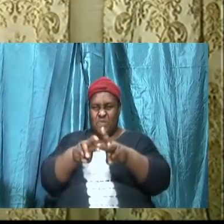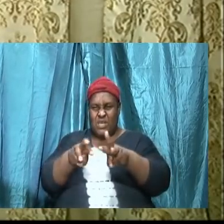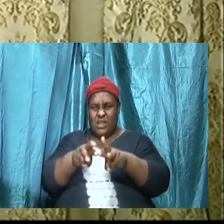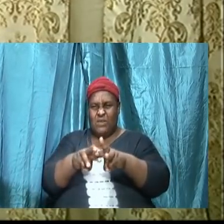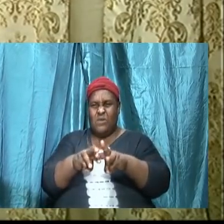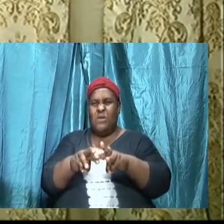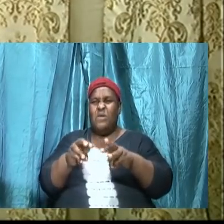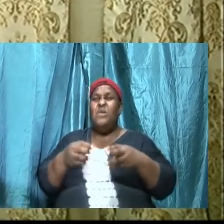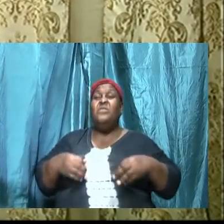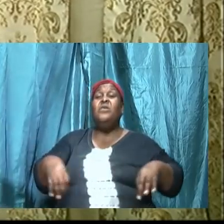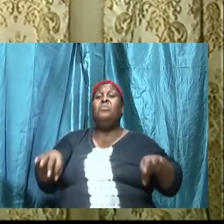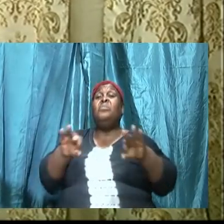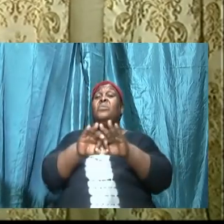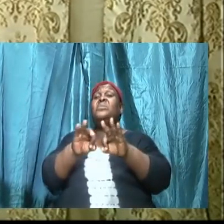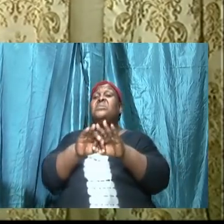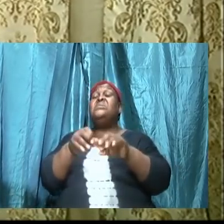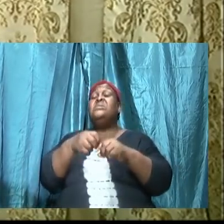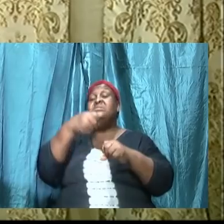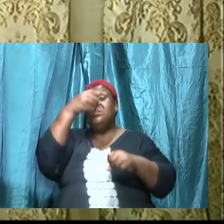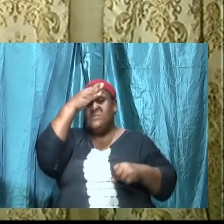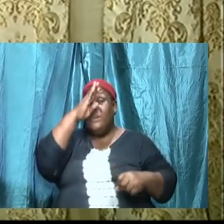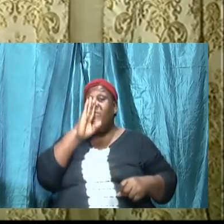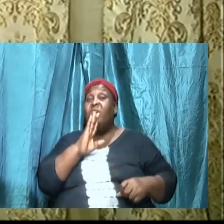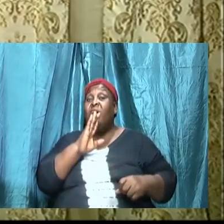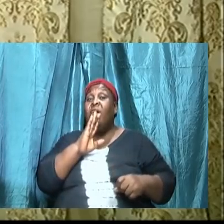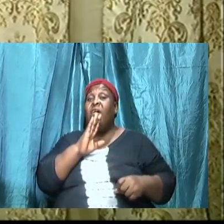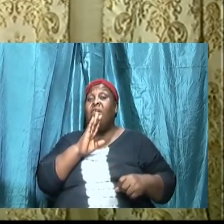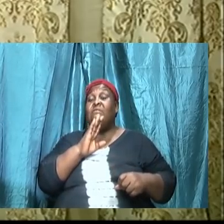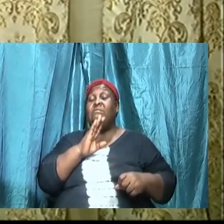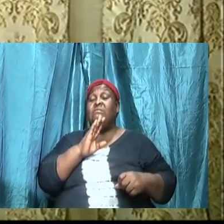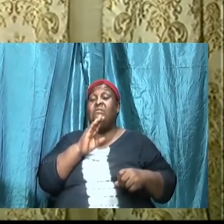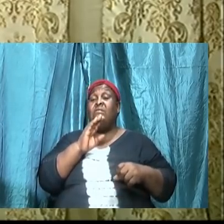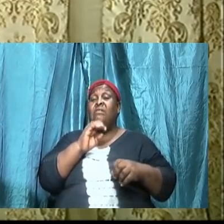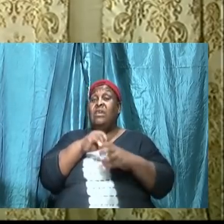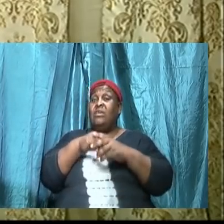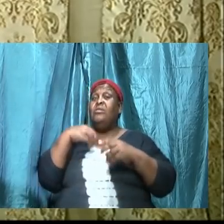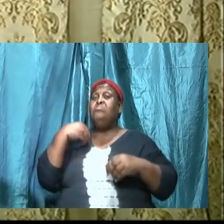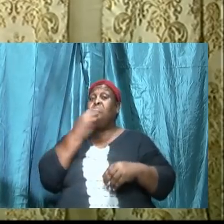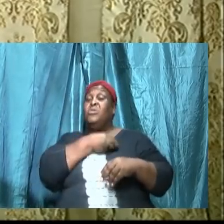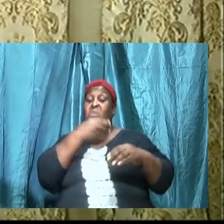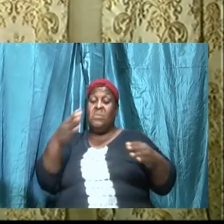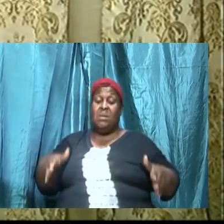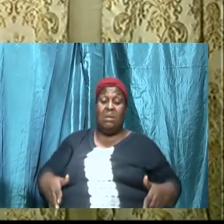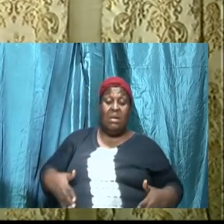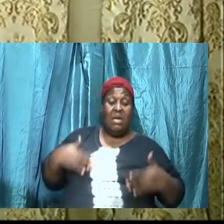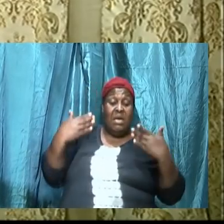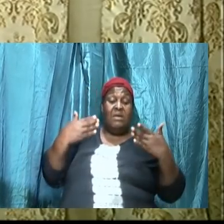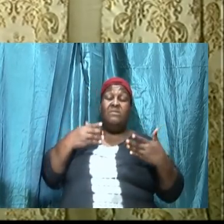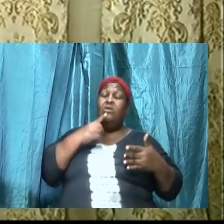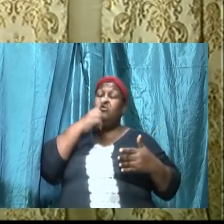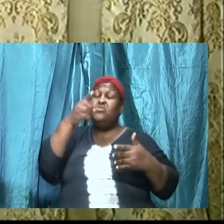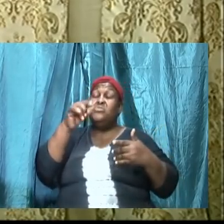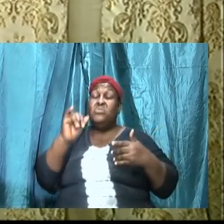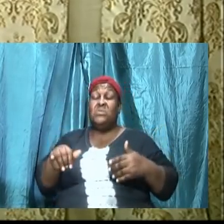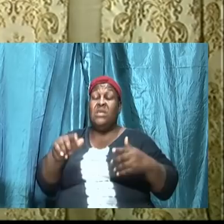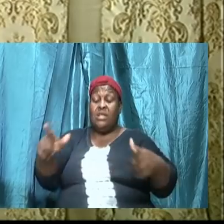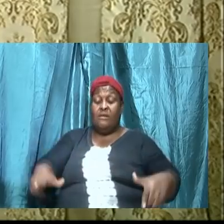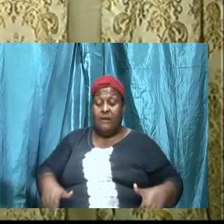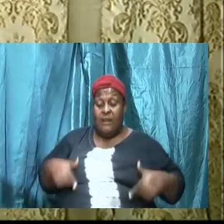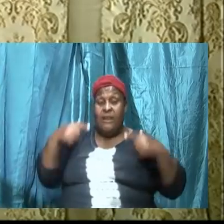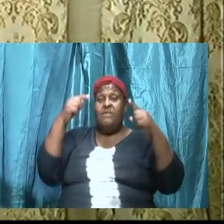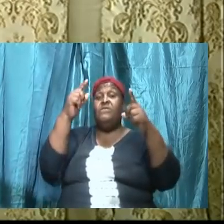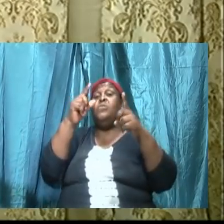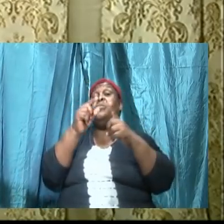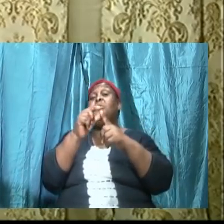of the word of God in our lives and the fact that we must walk in the word,